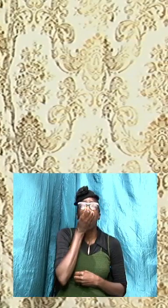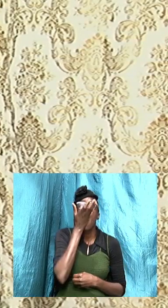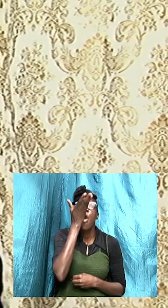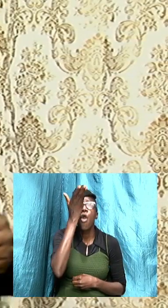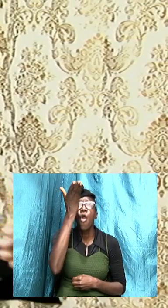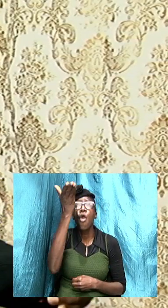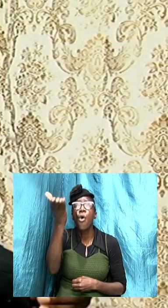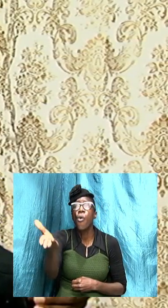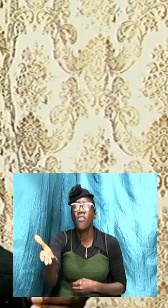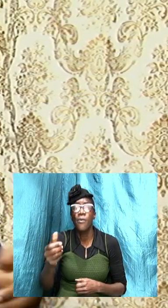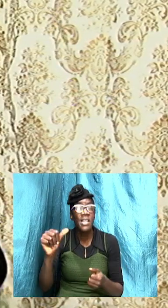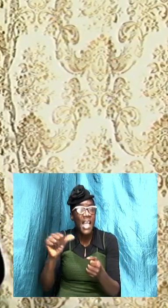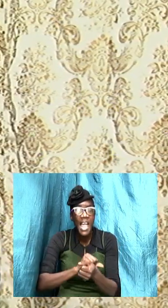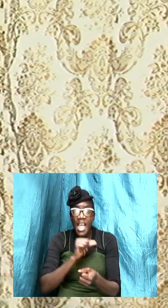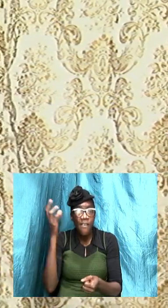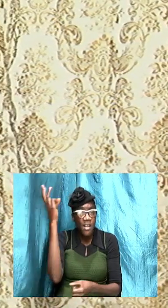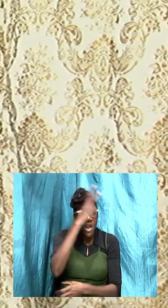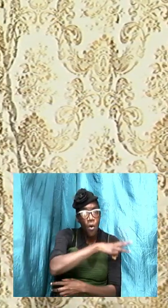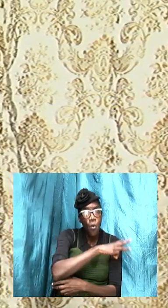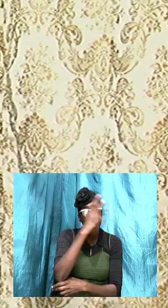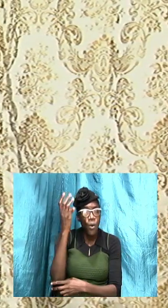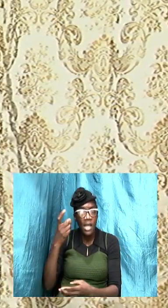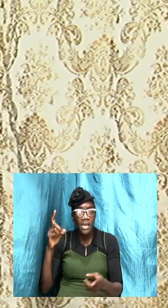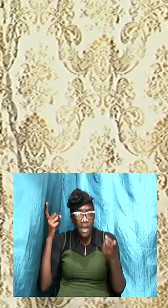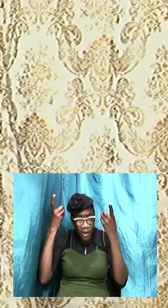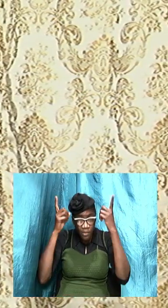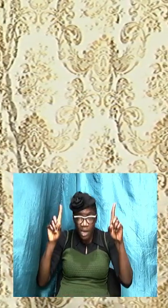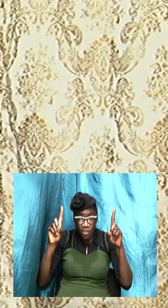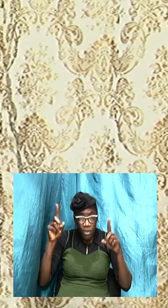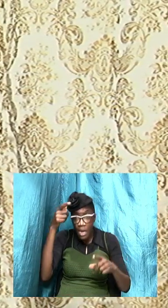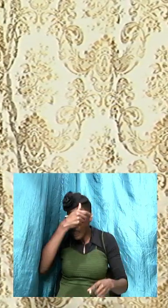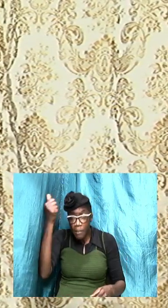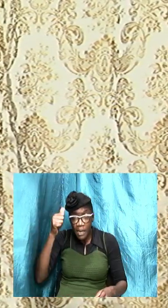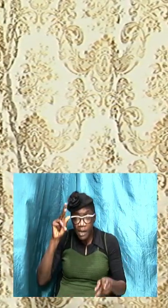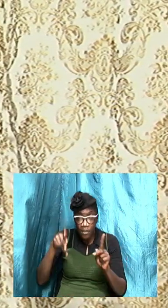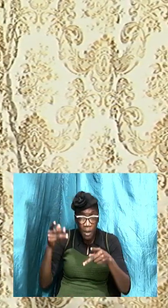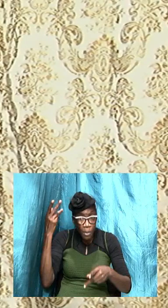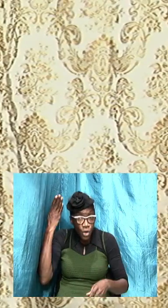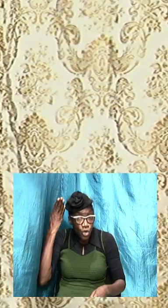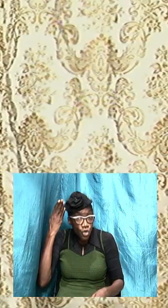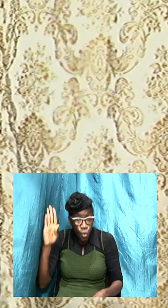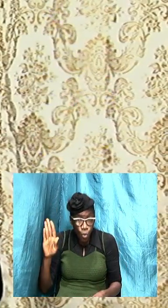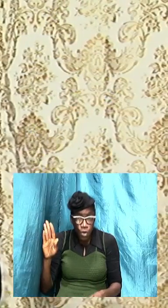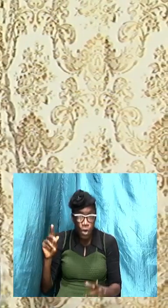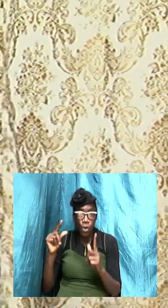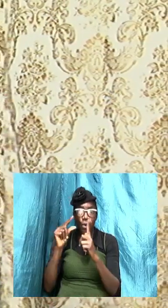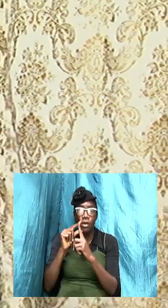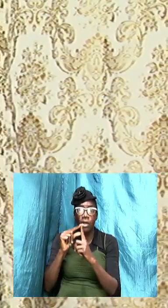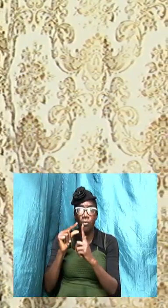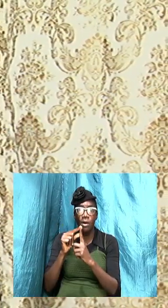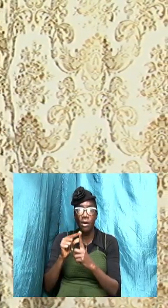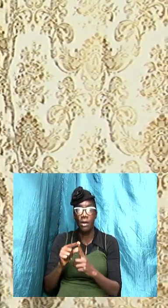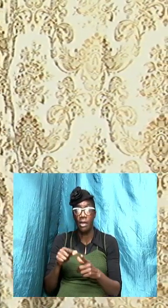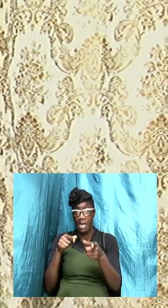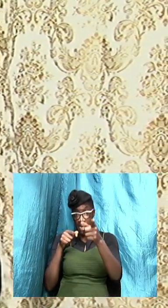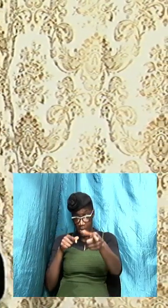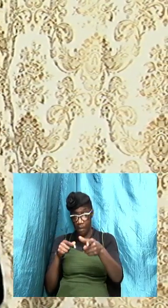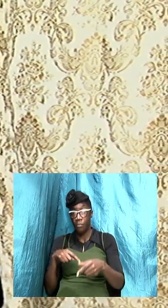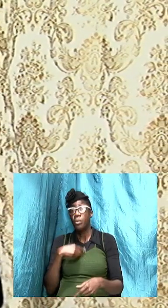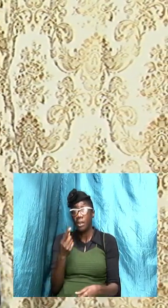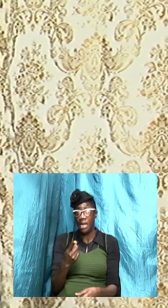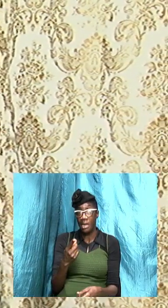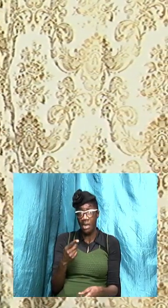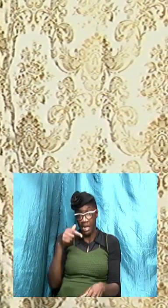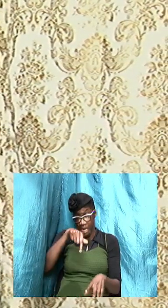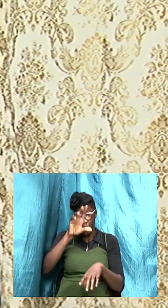it is because people do not know the word like I told you I am in church for a while and I have